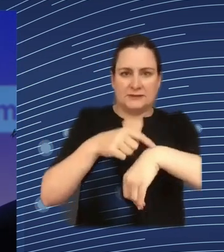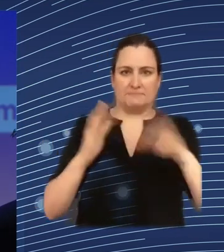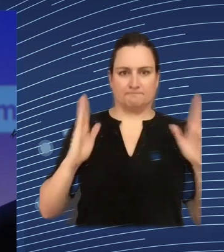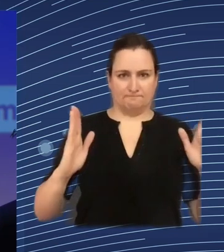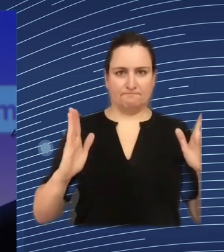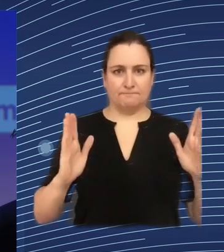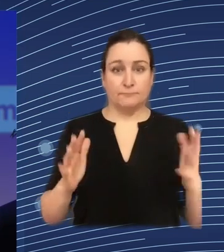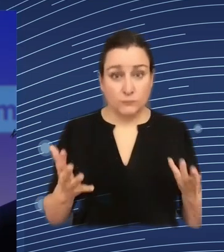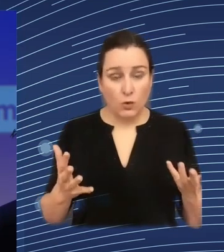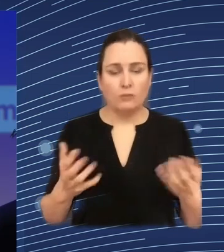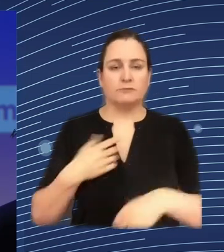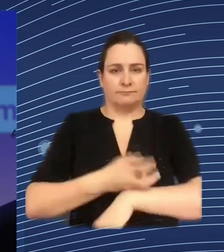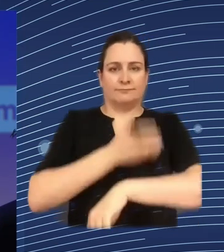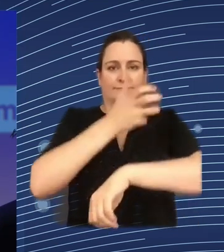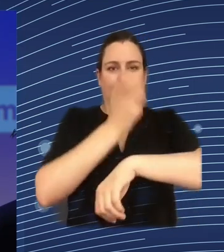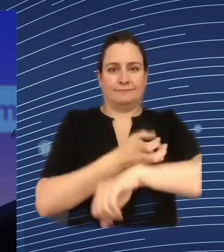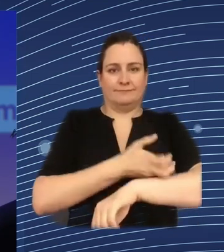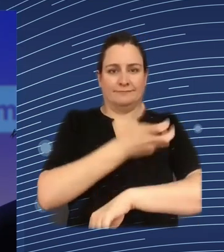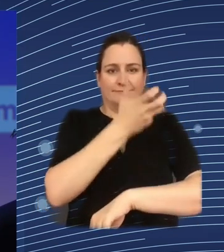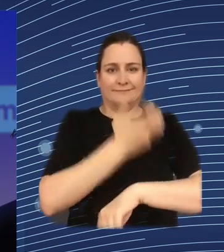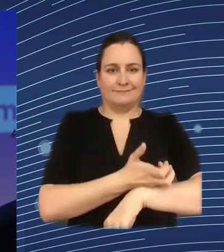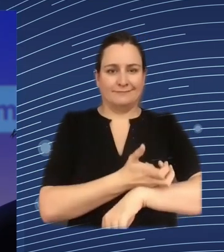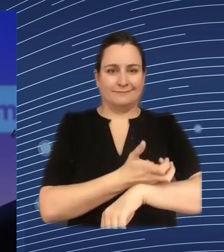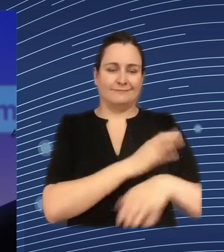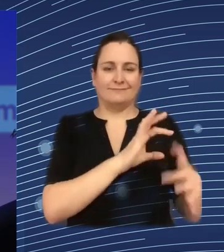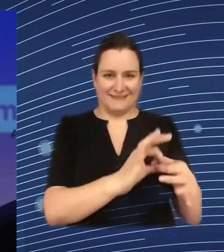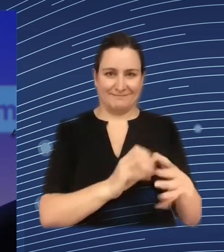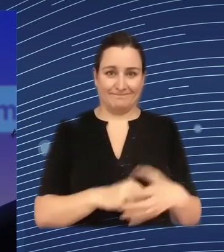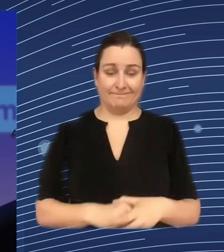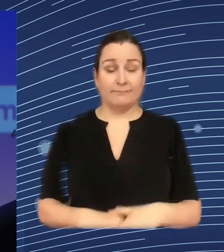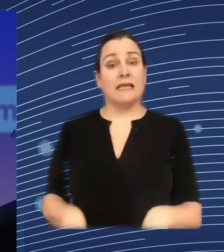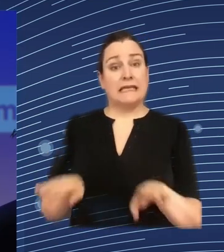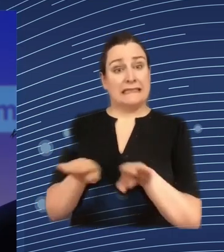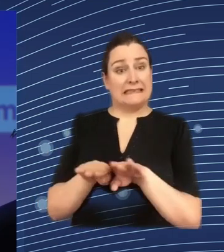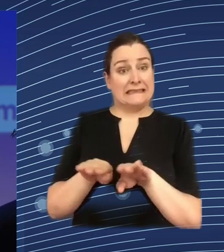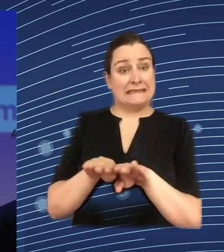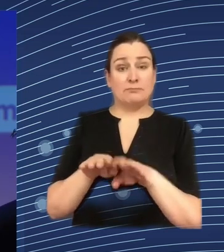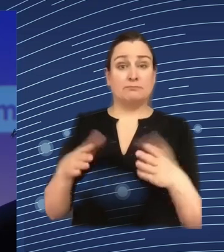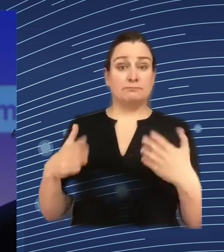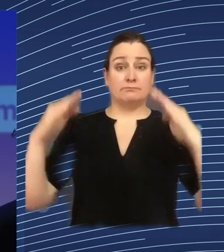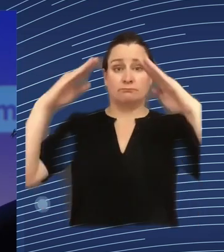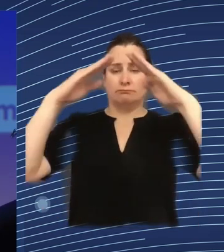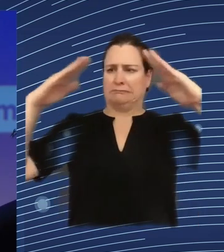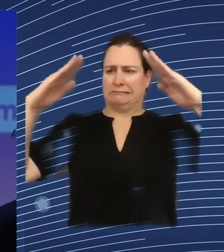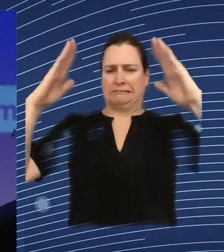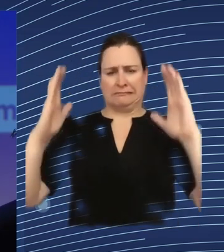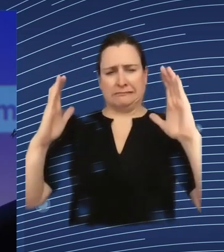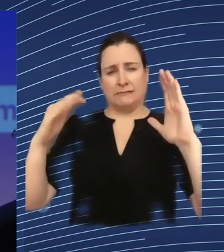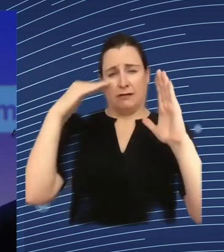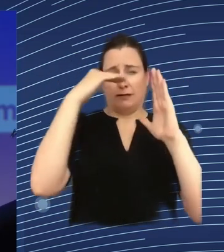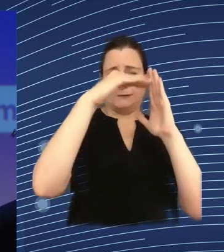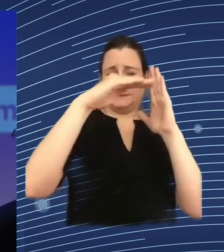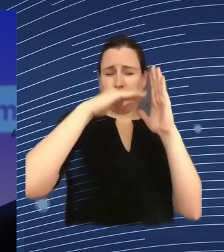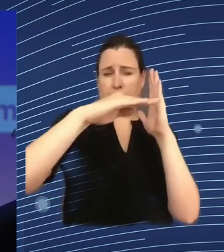in the logistics warehouse of the of the company of companies as we already heard by Barbara